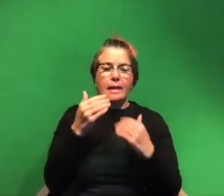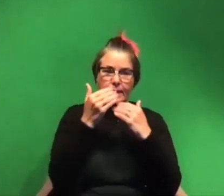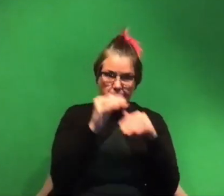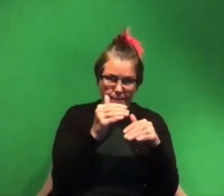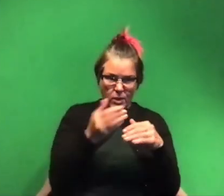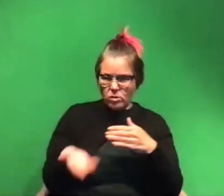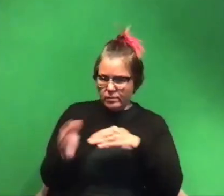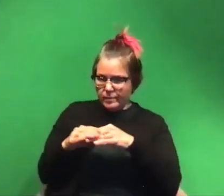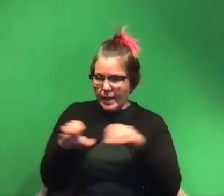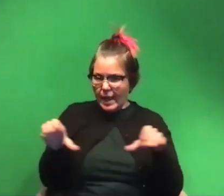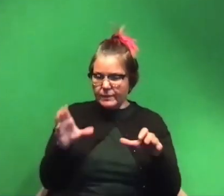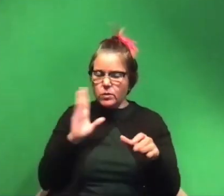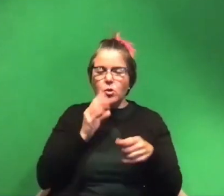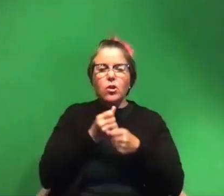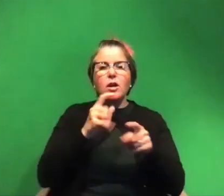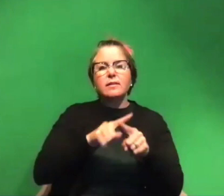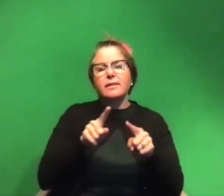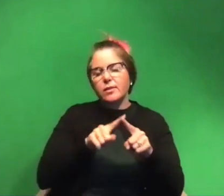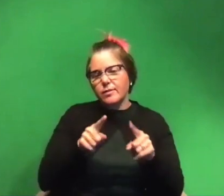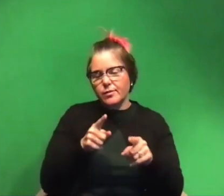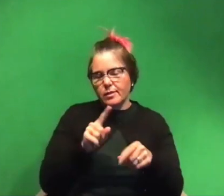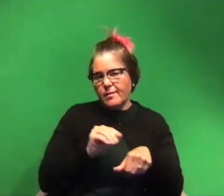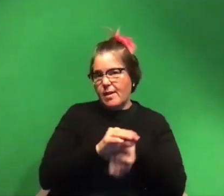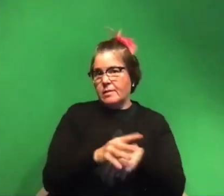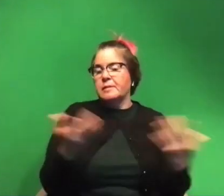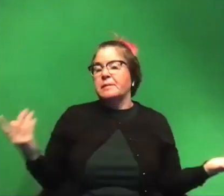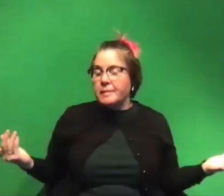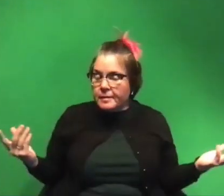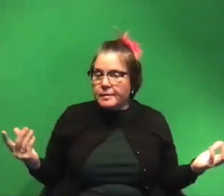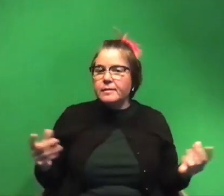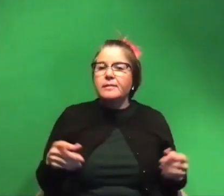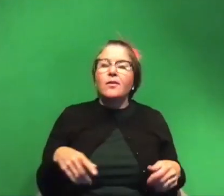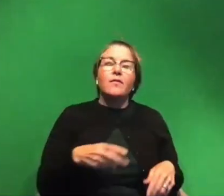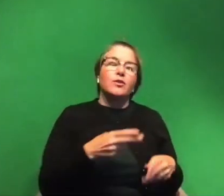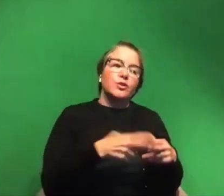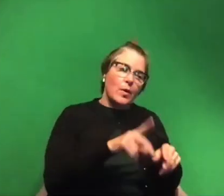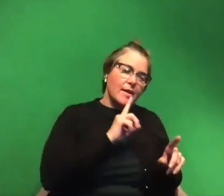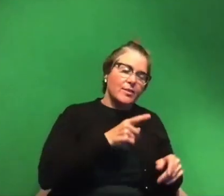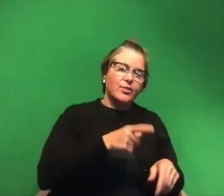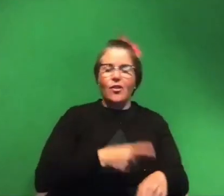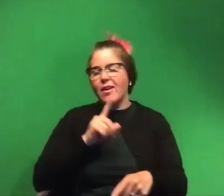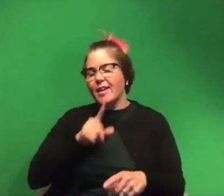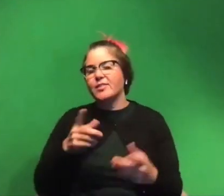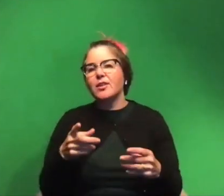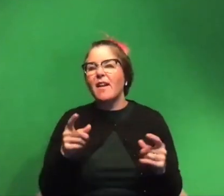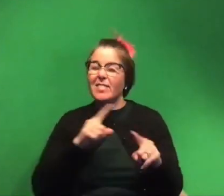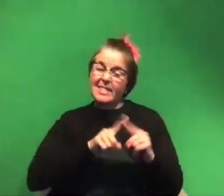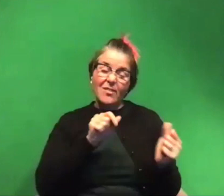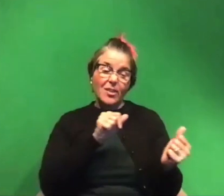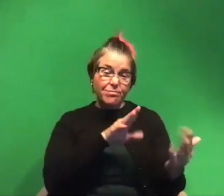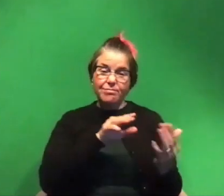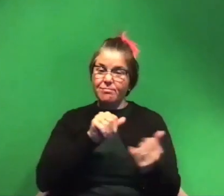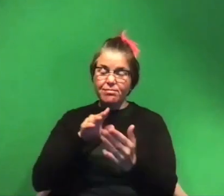also you know causes different effects so i guess the long and short answer is there are so many different ways to approach it it really